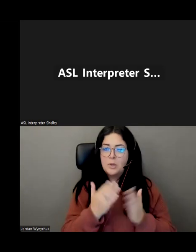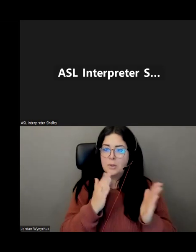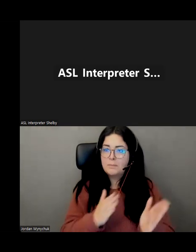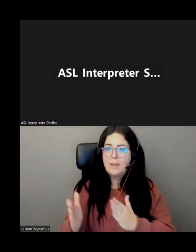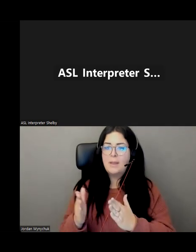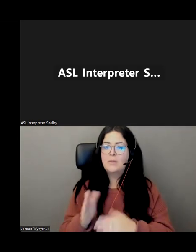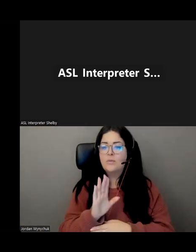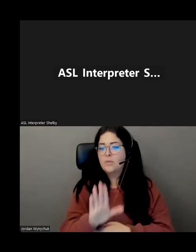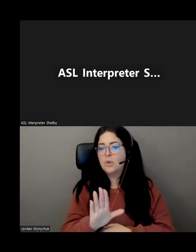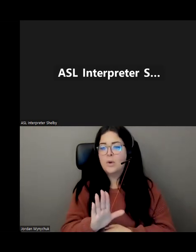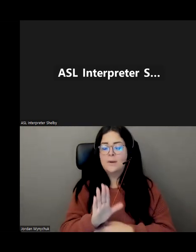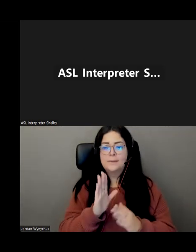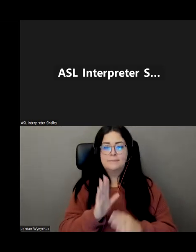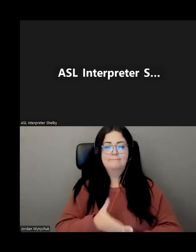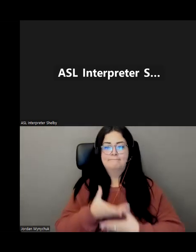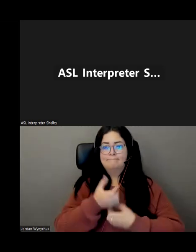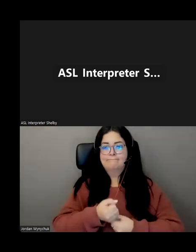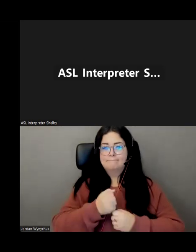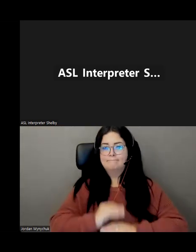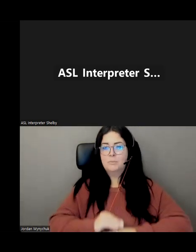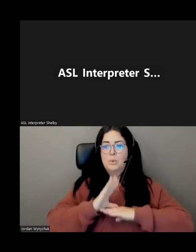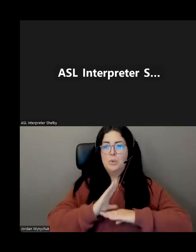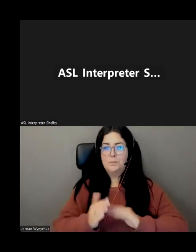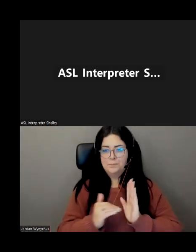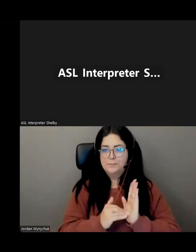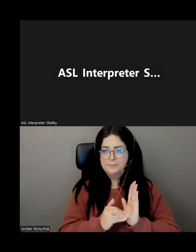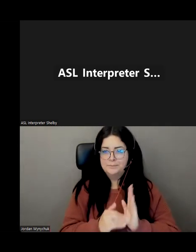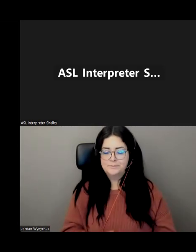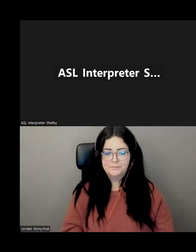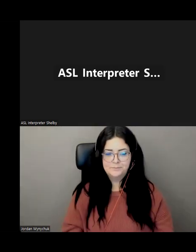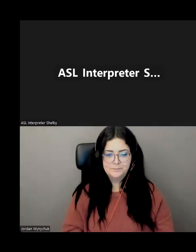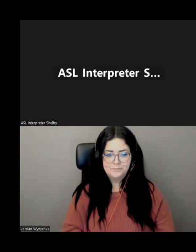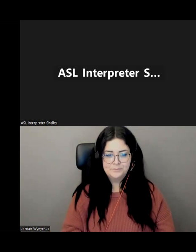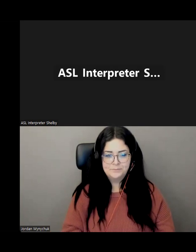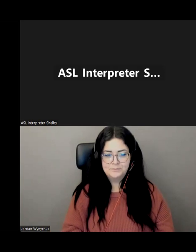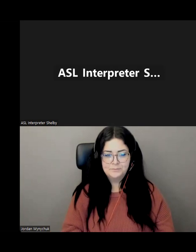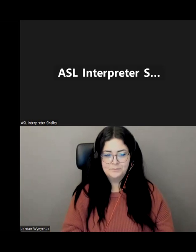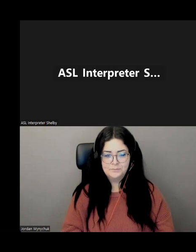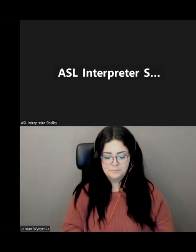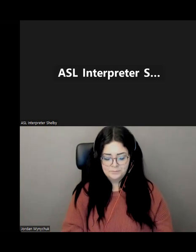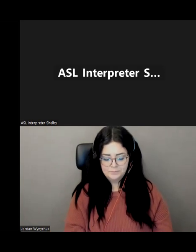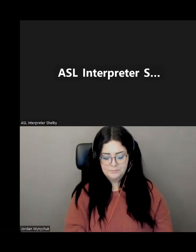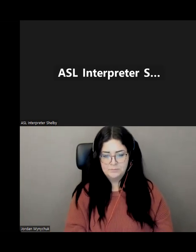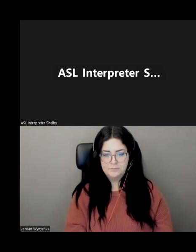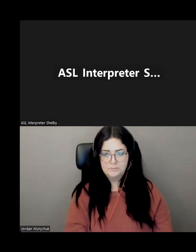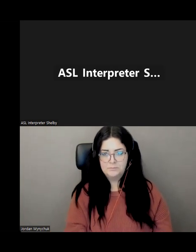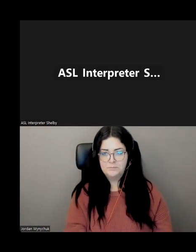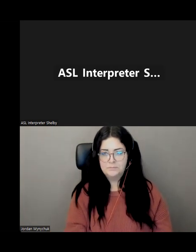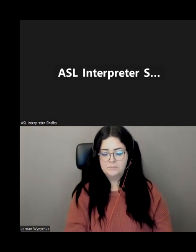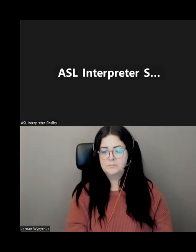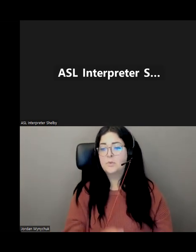confidence it's all about building the confidence back up because i mentioned before one follows too many